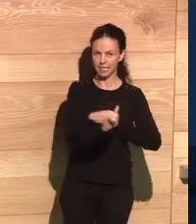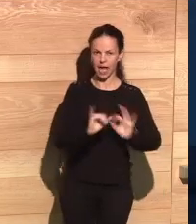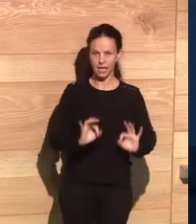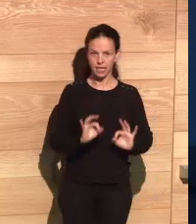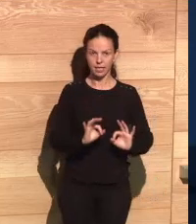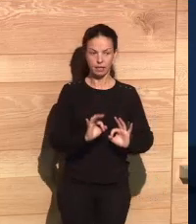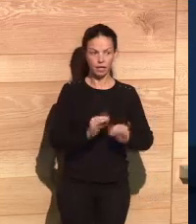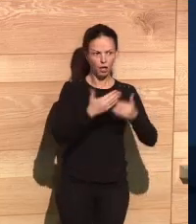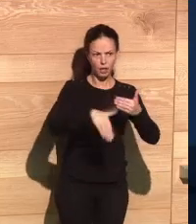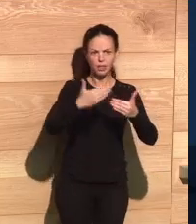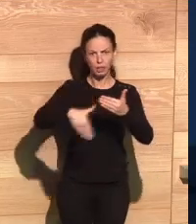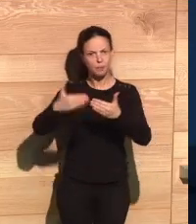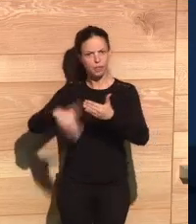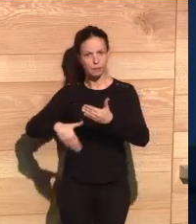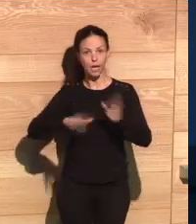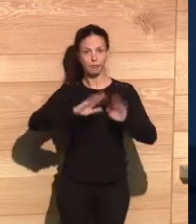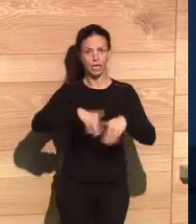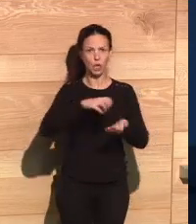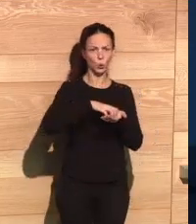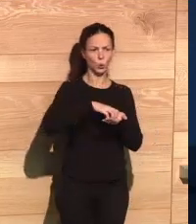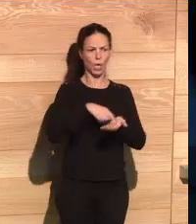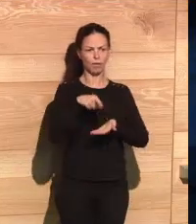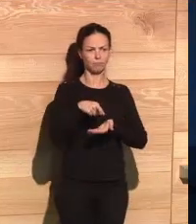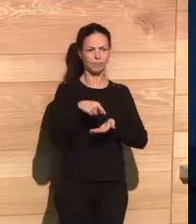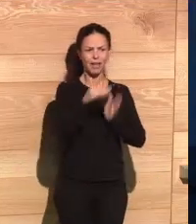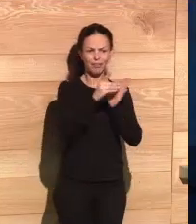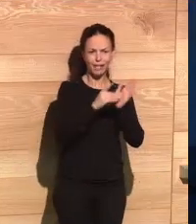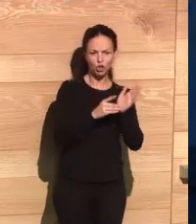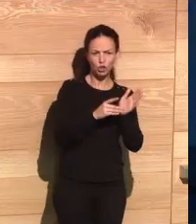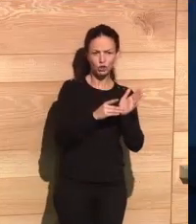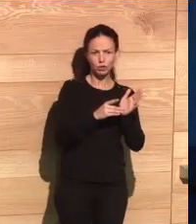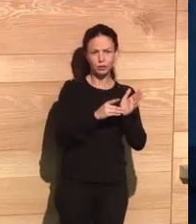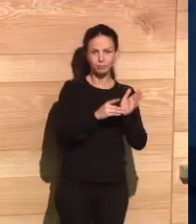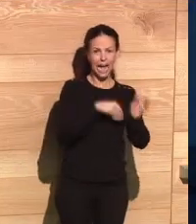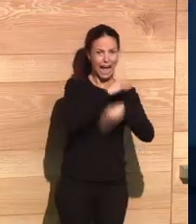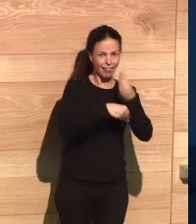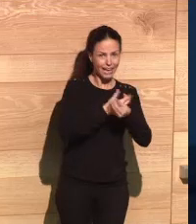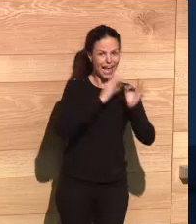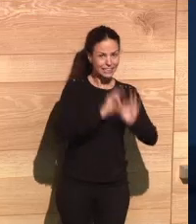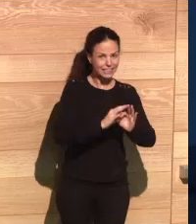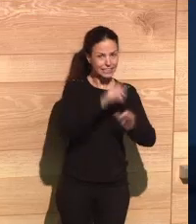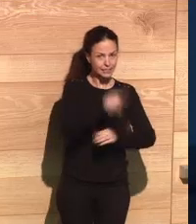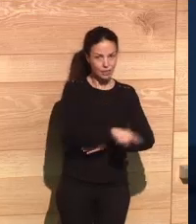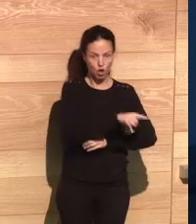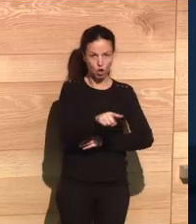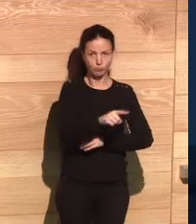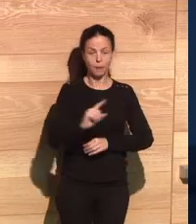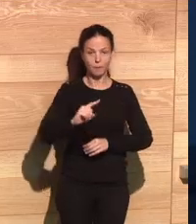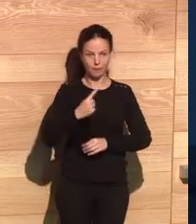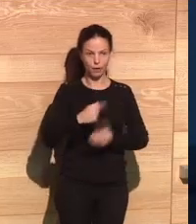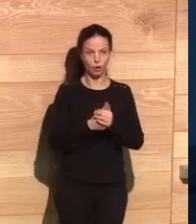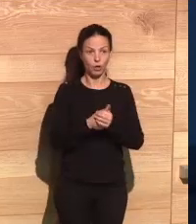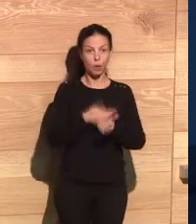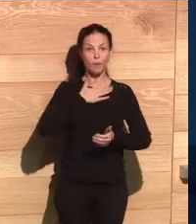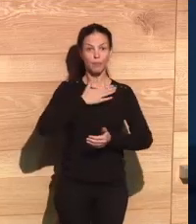private property, there are many limits to this concept, and we hesitate to call them